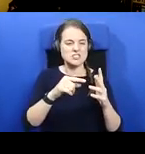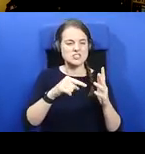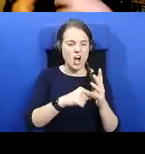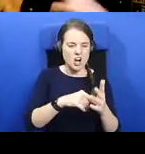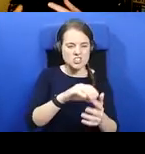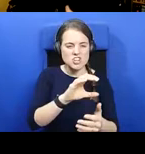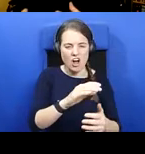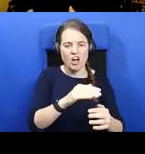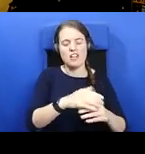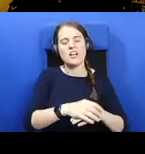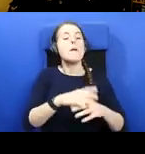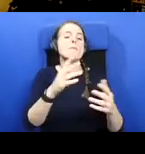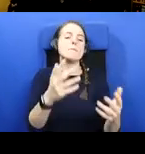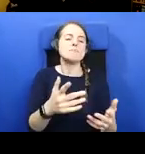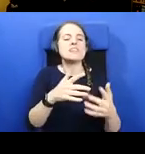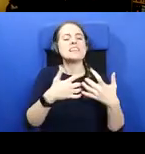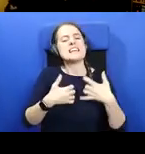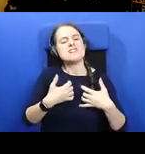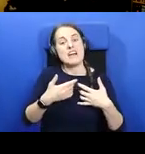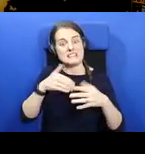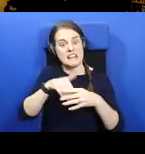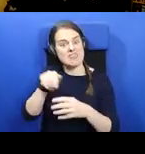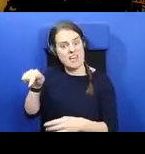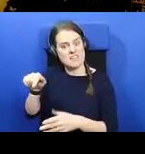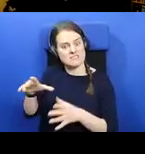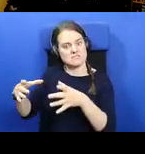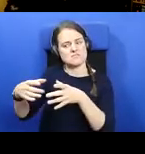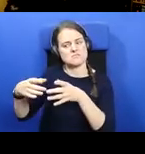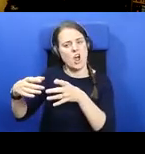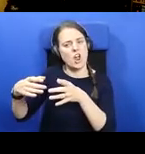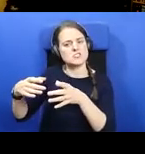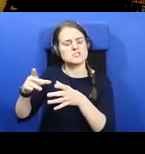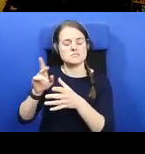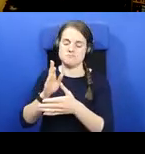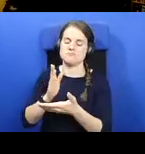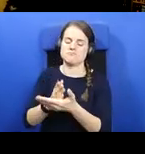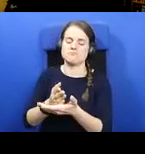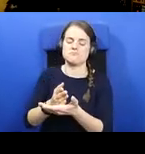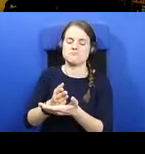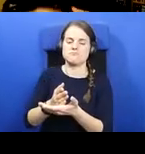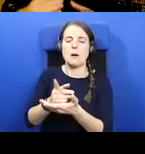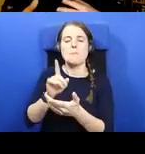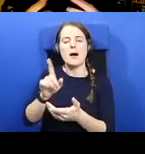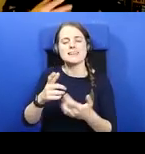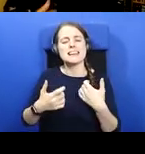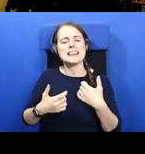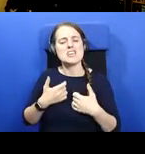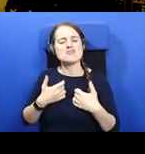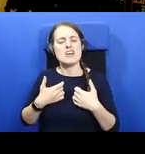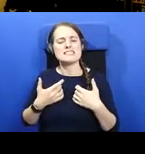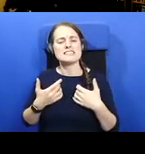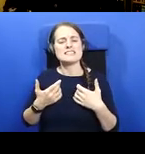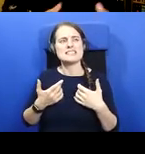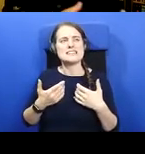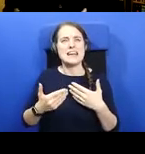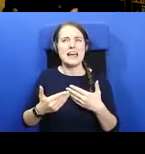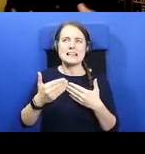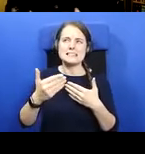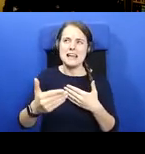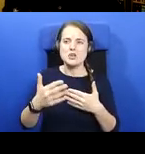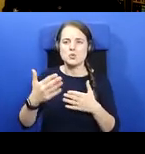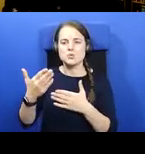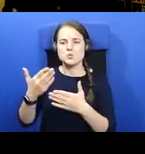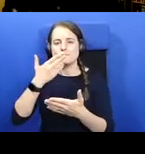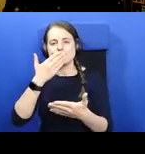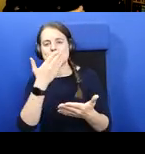cult. There's an interest in his cult, without a doubt. But does that interest extend to maybe dedications to Blaine